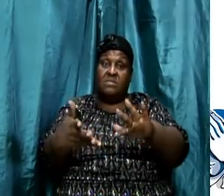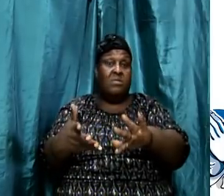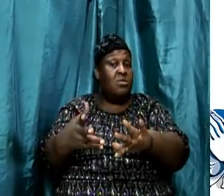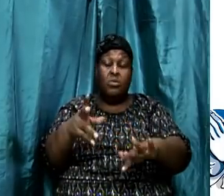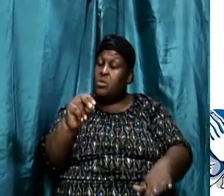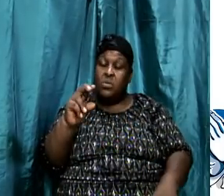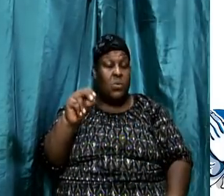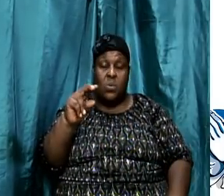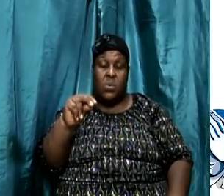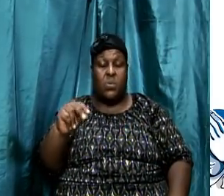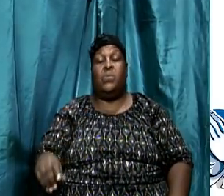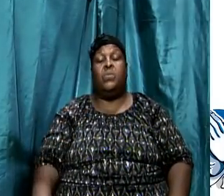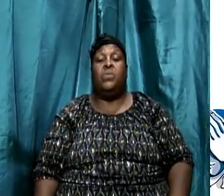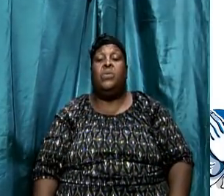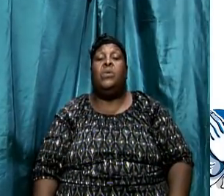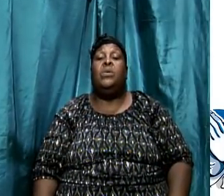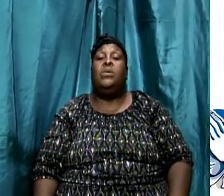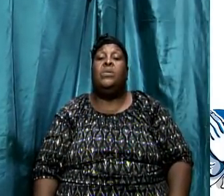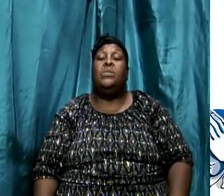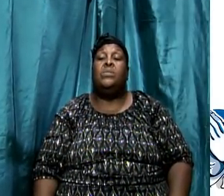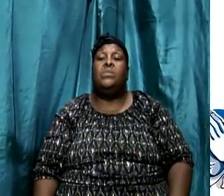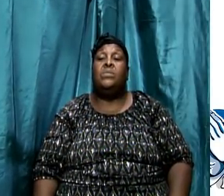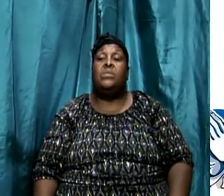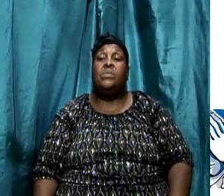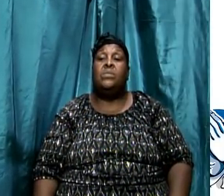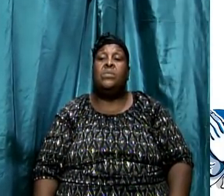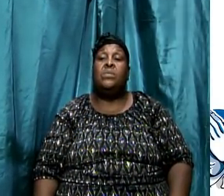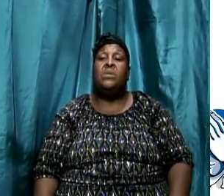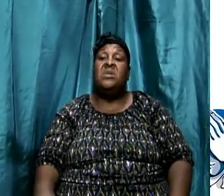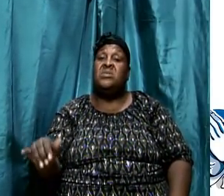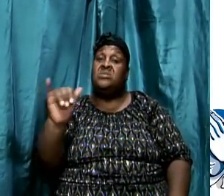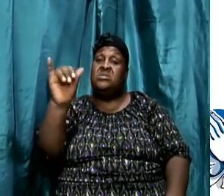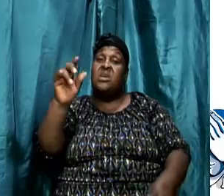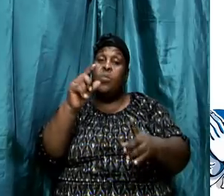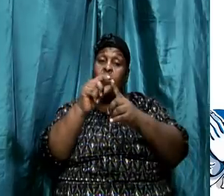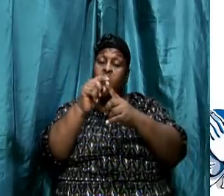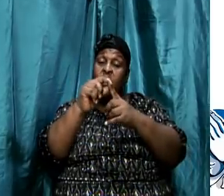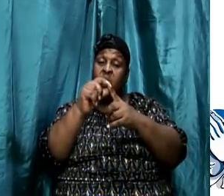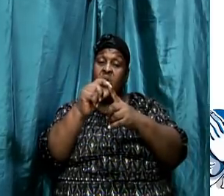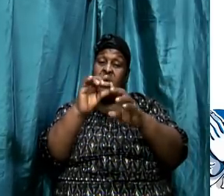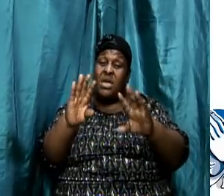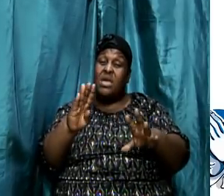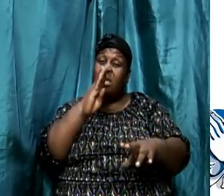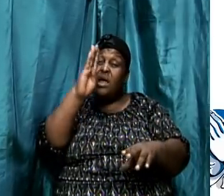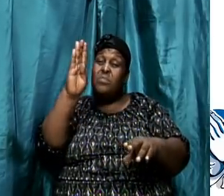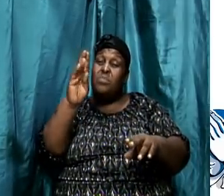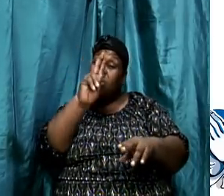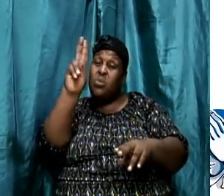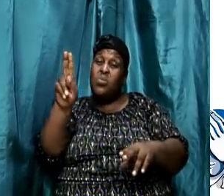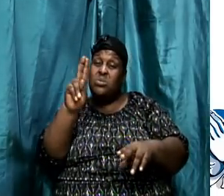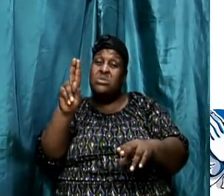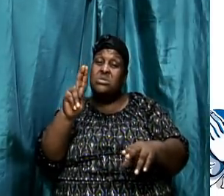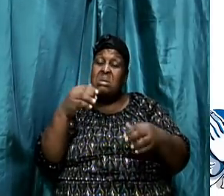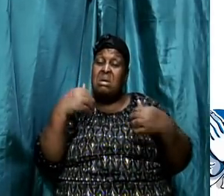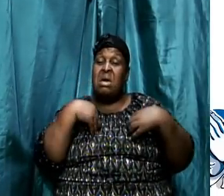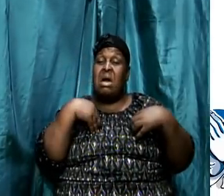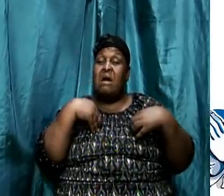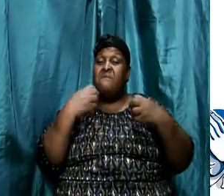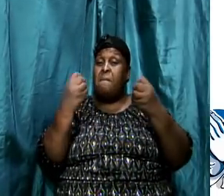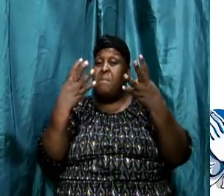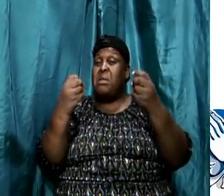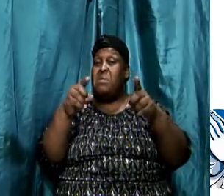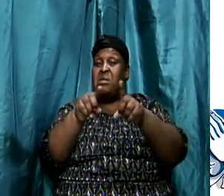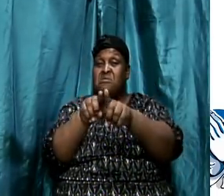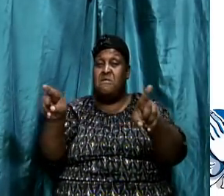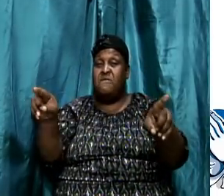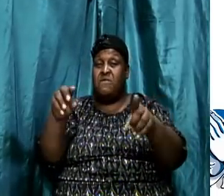And I hope we can realize that. So the same word can be used but it can have many different meanings in different